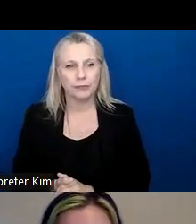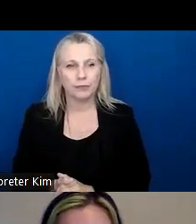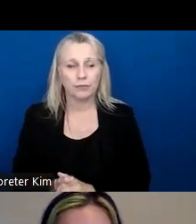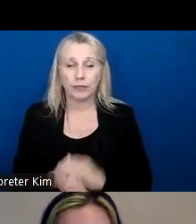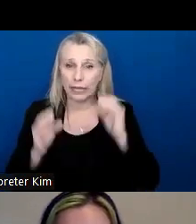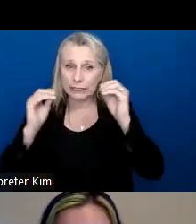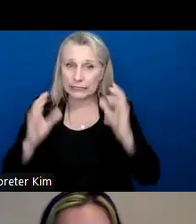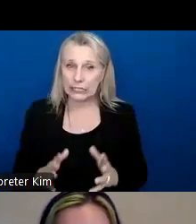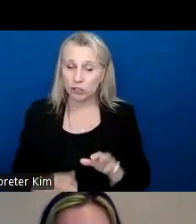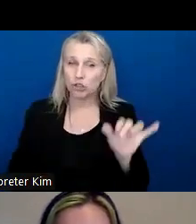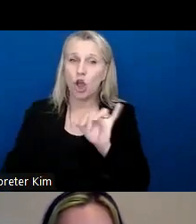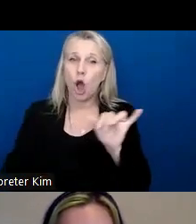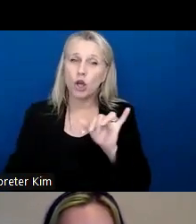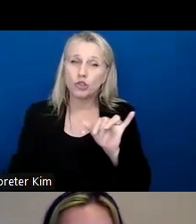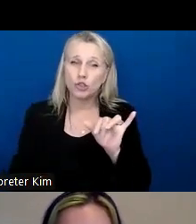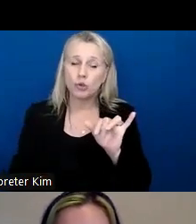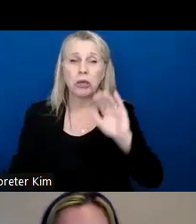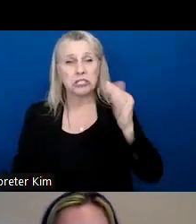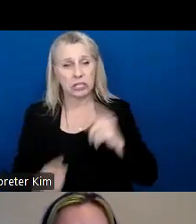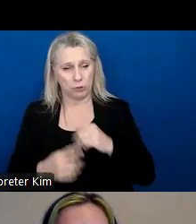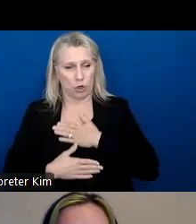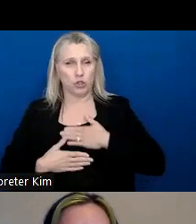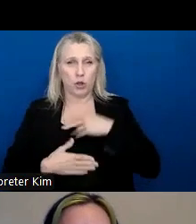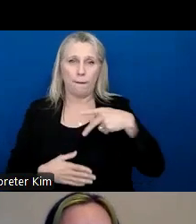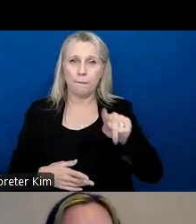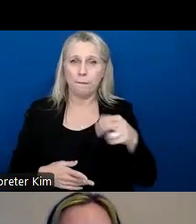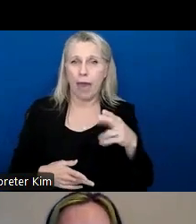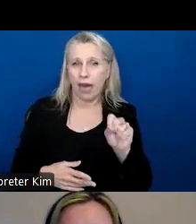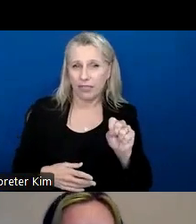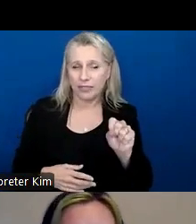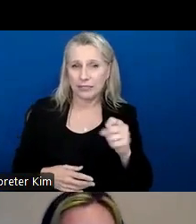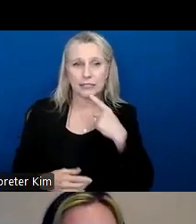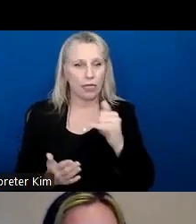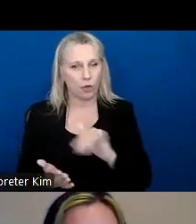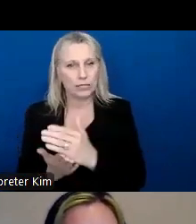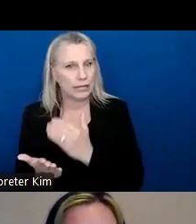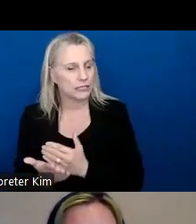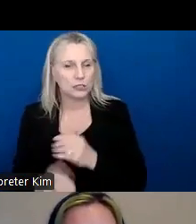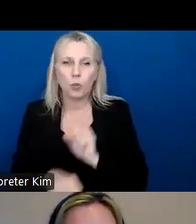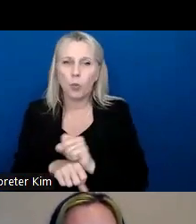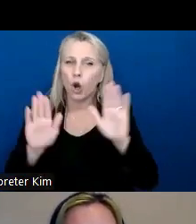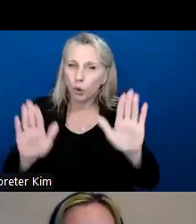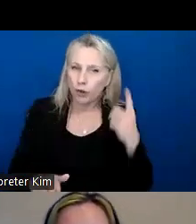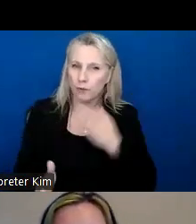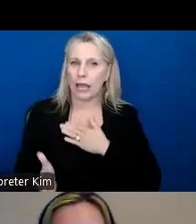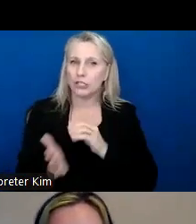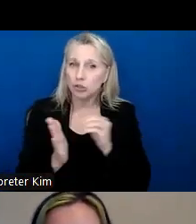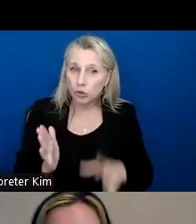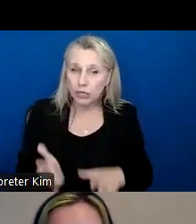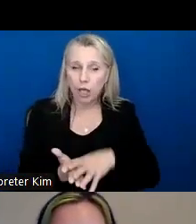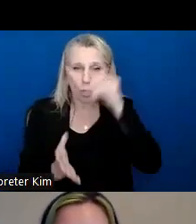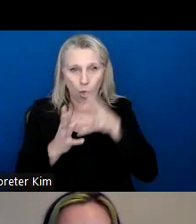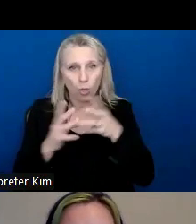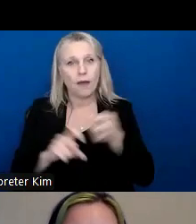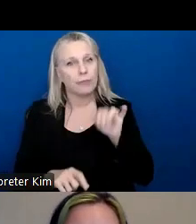teachers have also seemed to really enjoy paths. They say these lessons were great for my students. Um, they learned a lot from